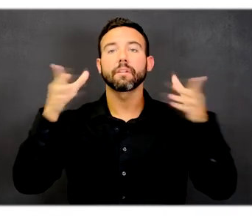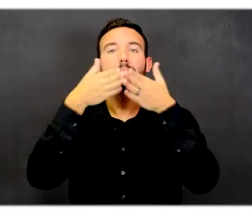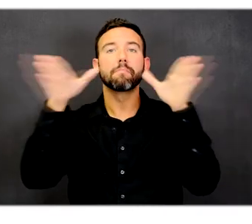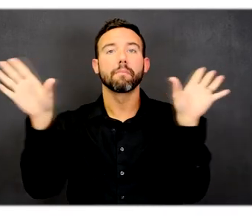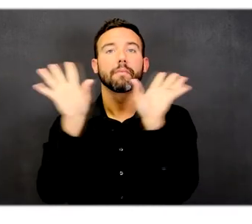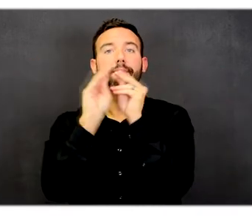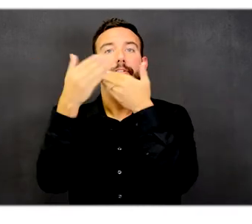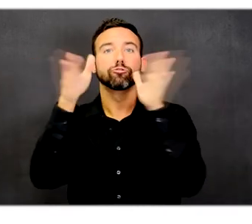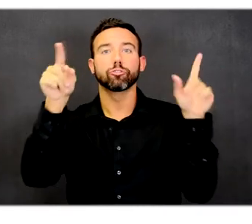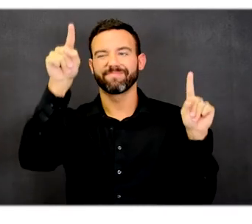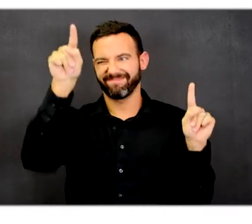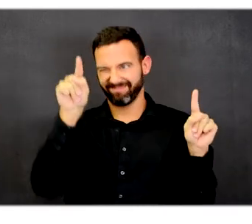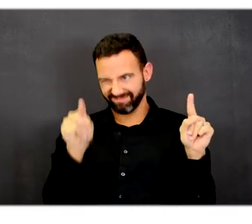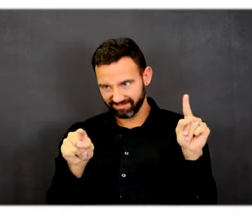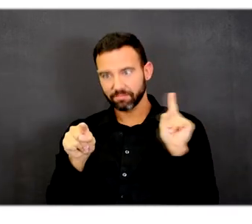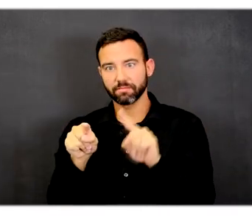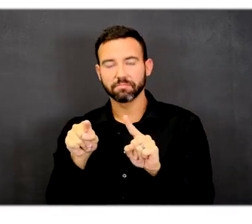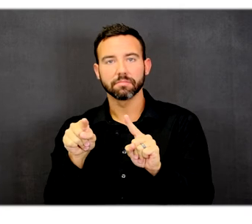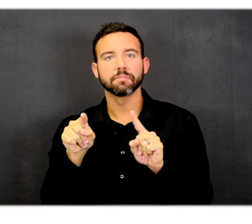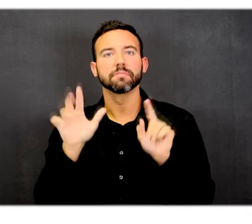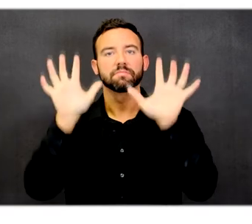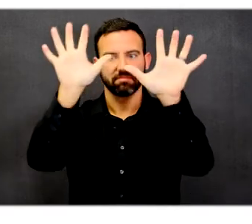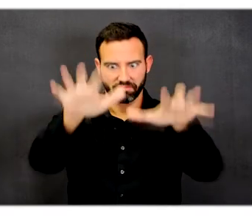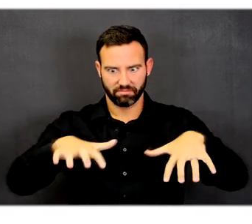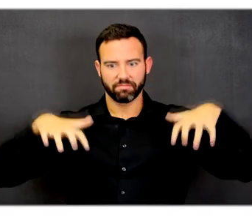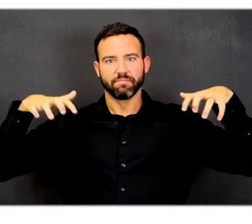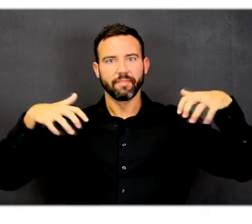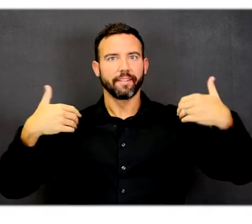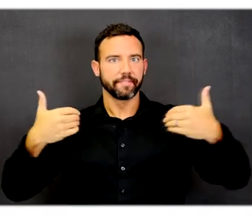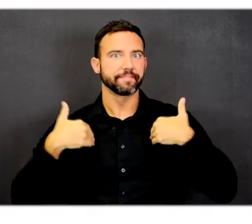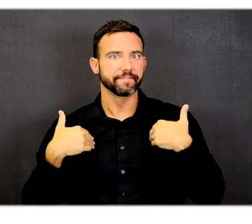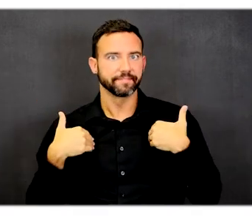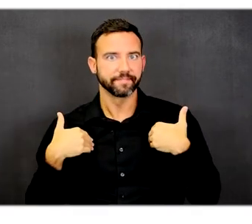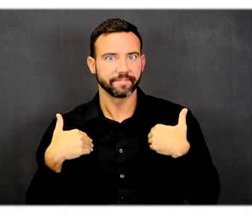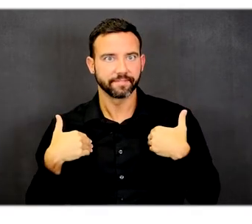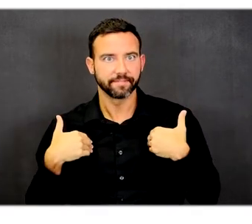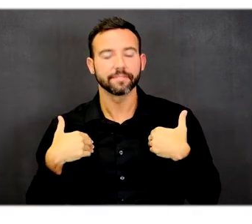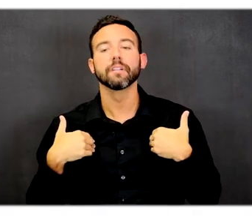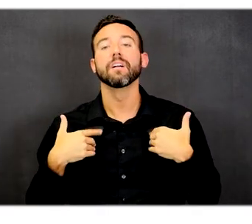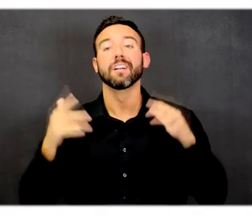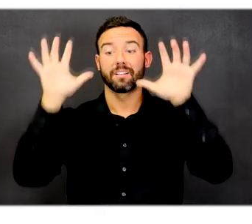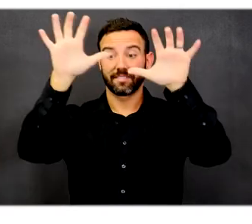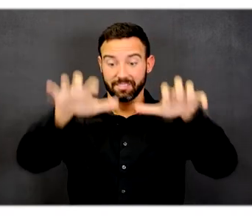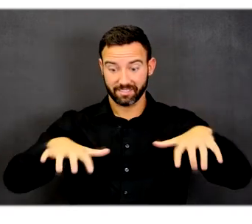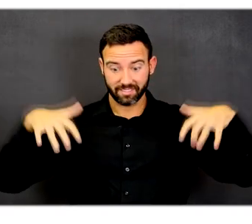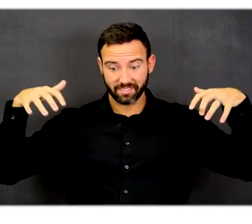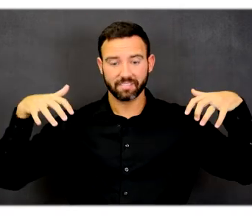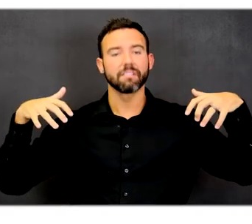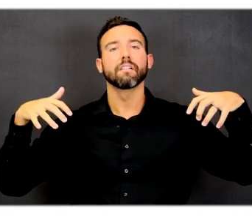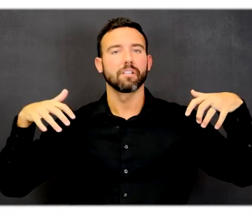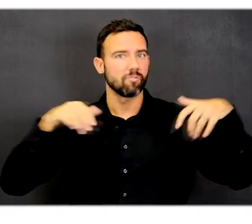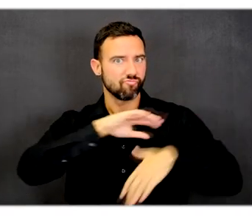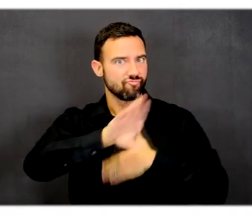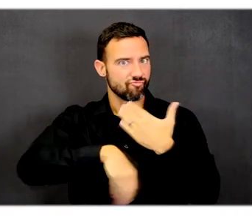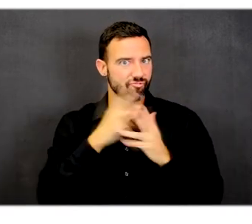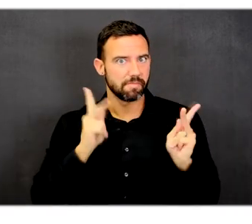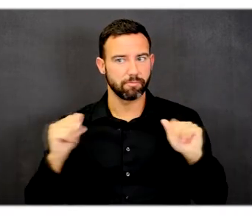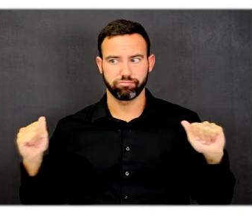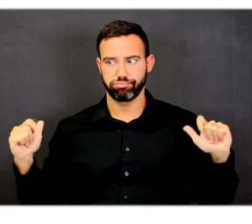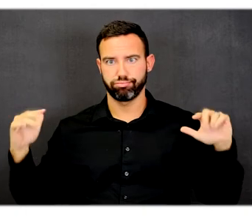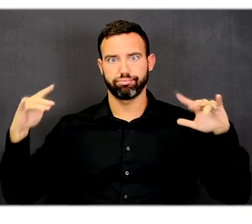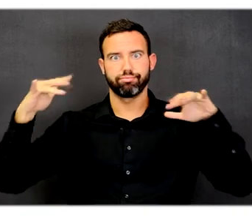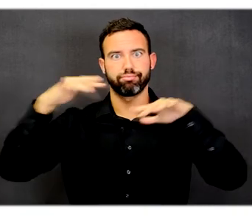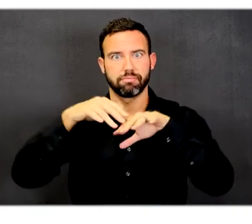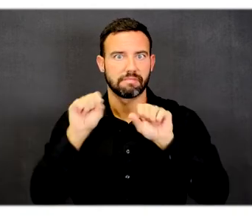conference rooms, is our main auditorium. This is the main gathering space for the entire facility and something that is not